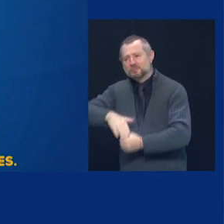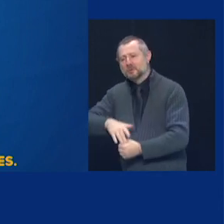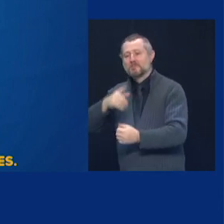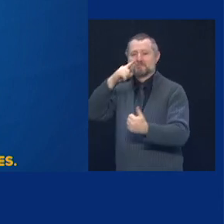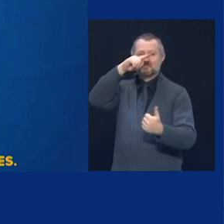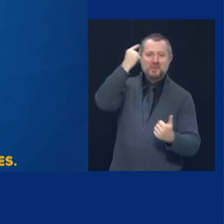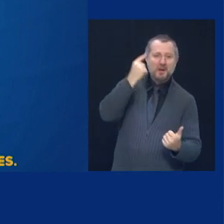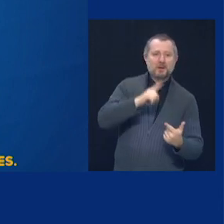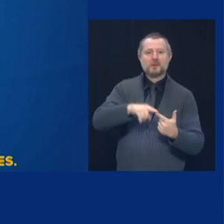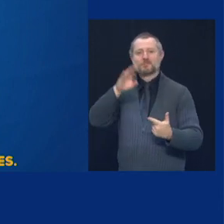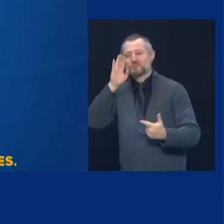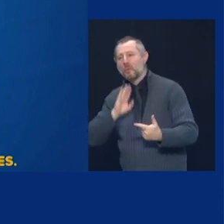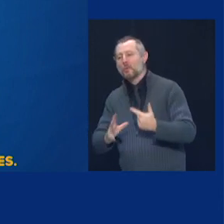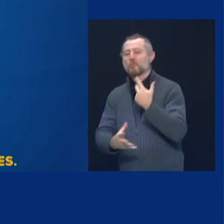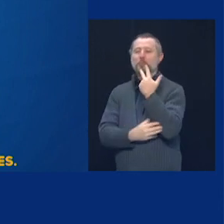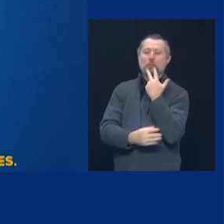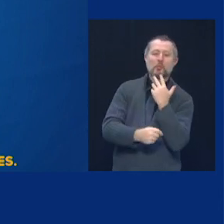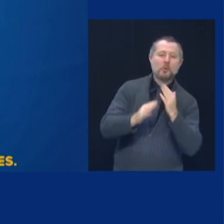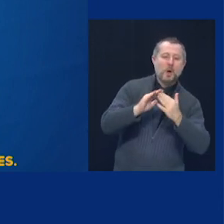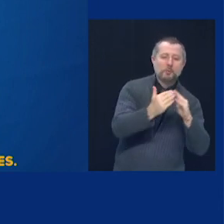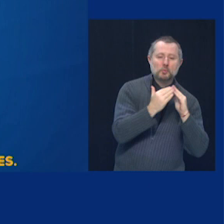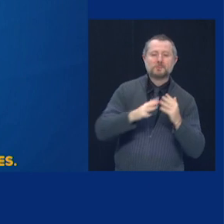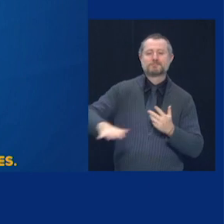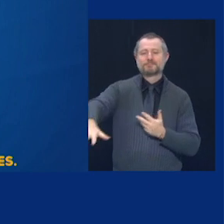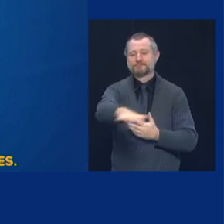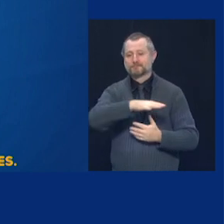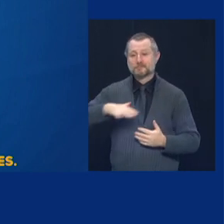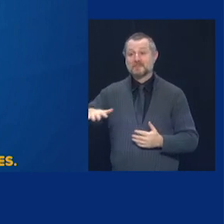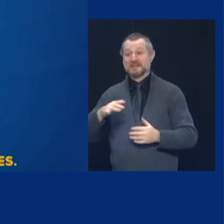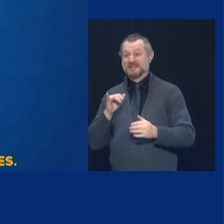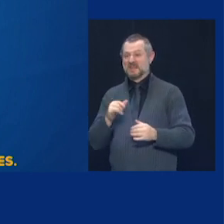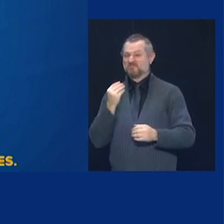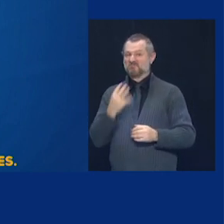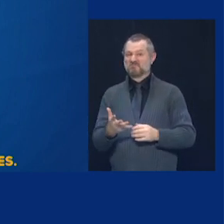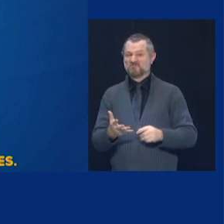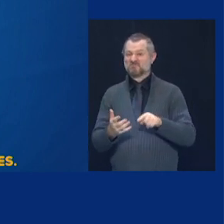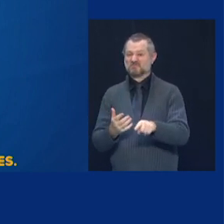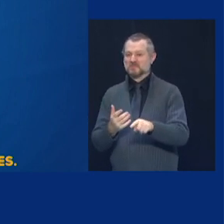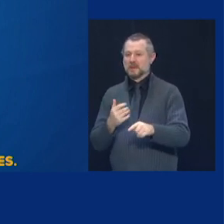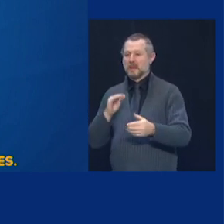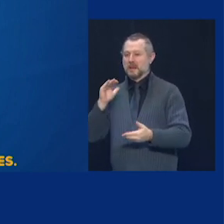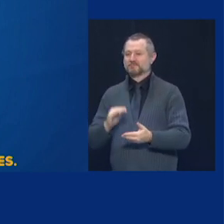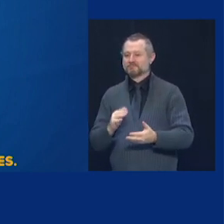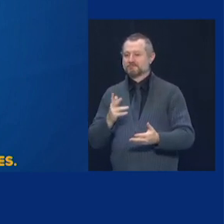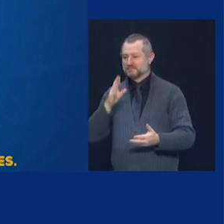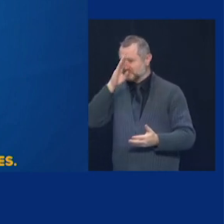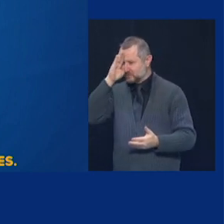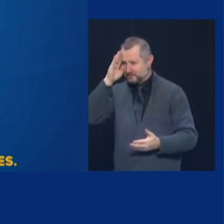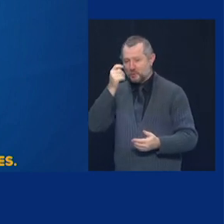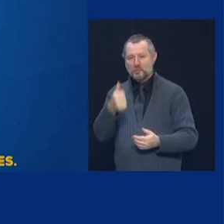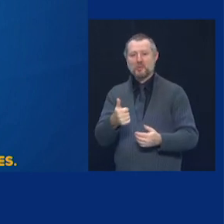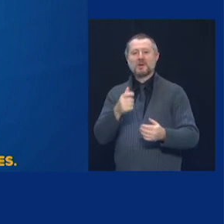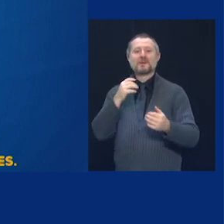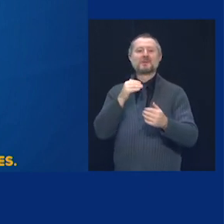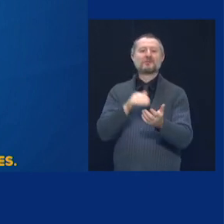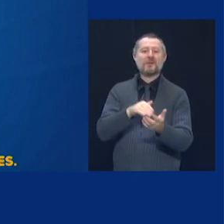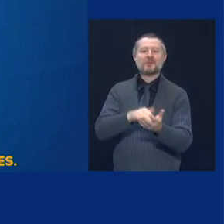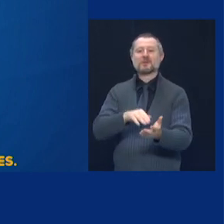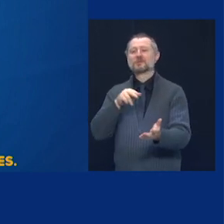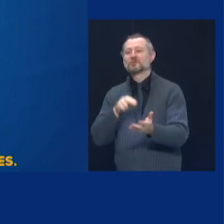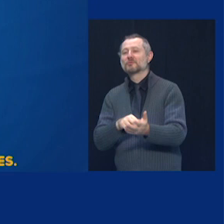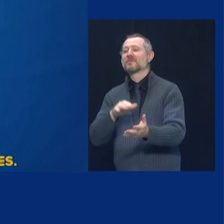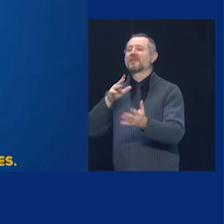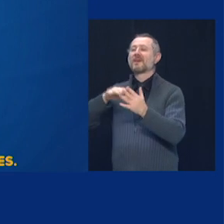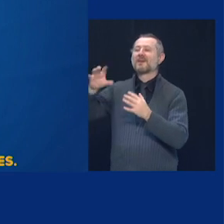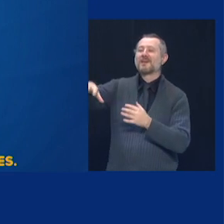effect, you have fewer health care facilities in poorer communities. That is a fact. Higher